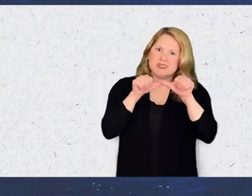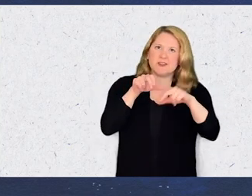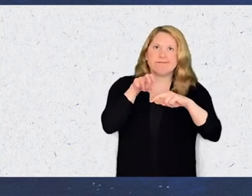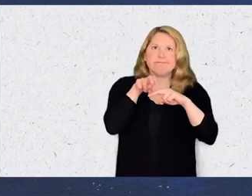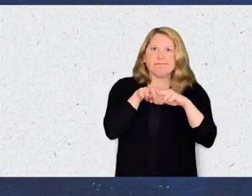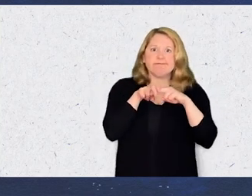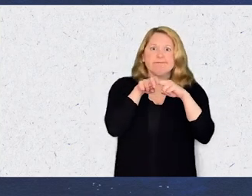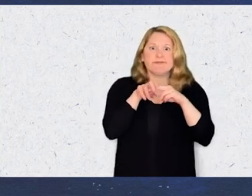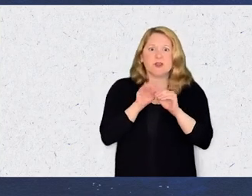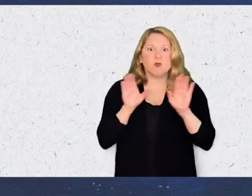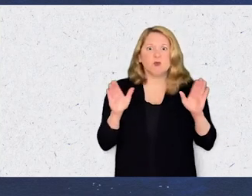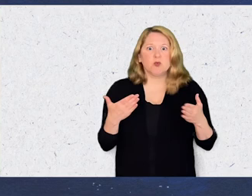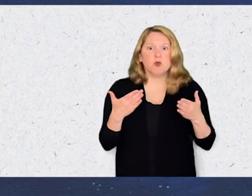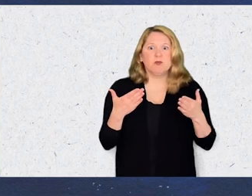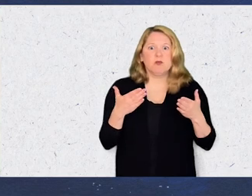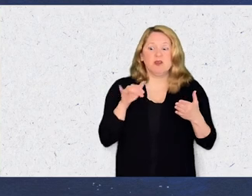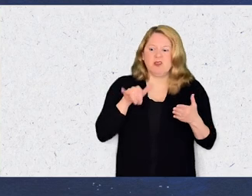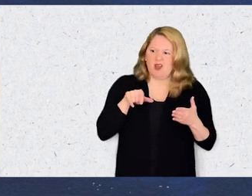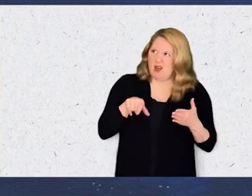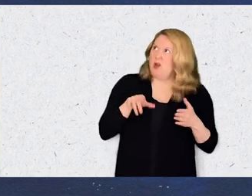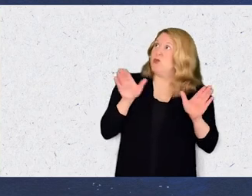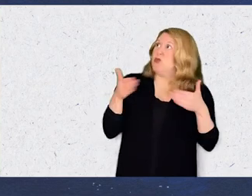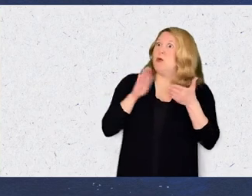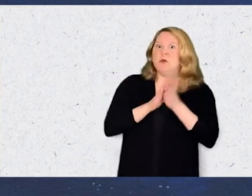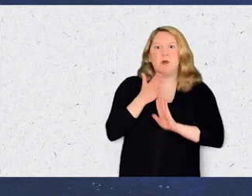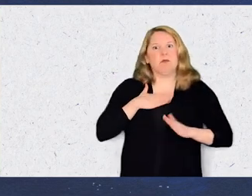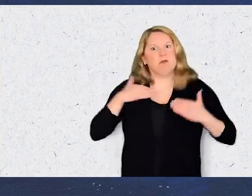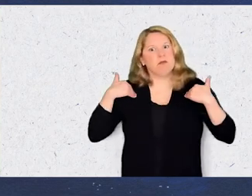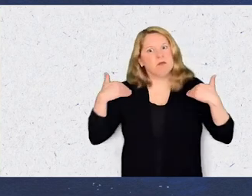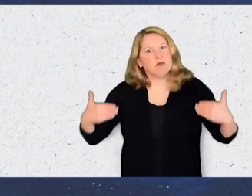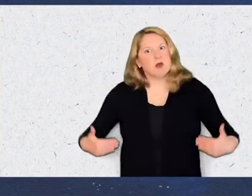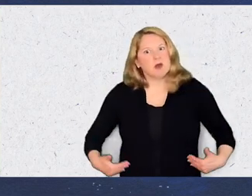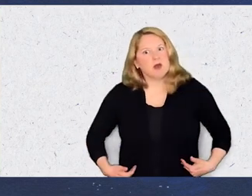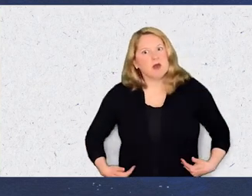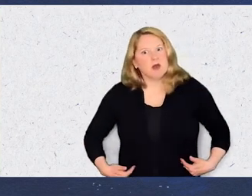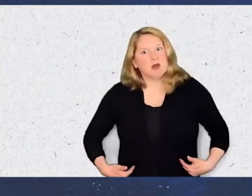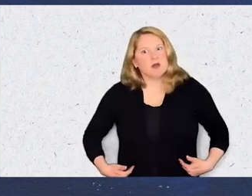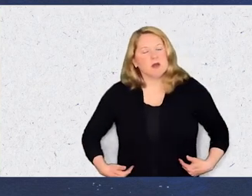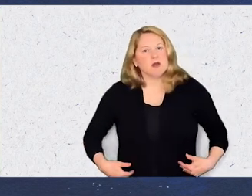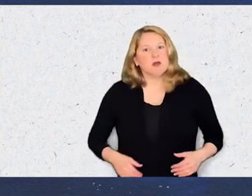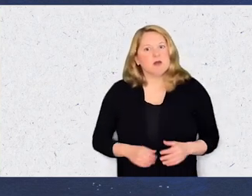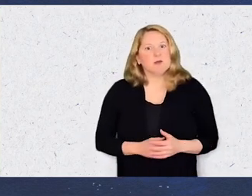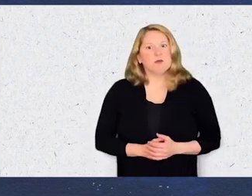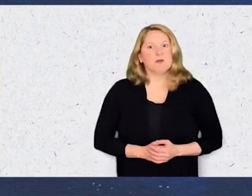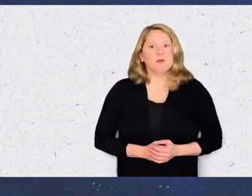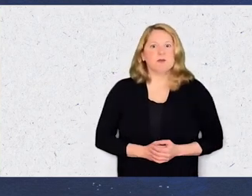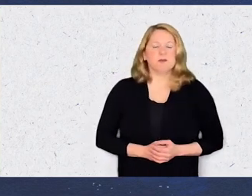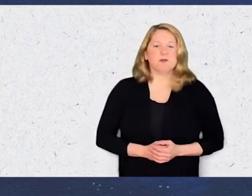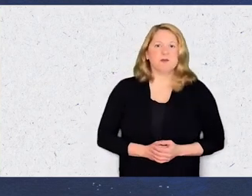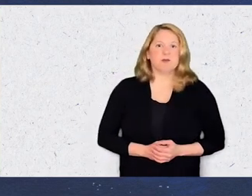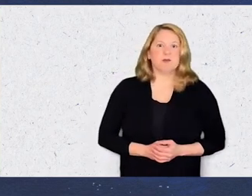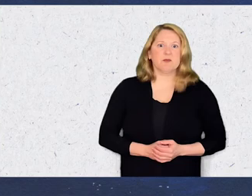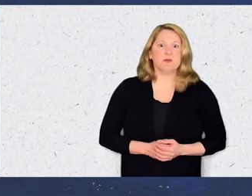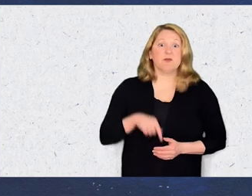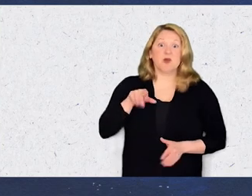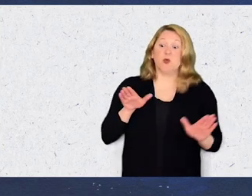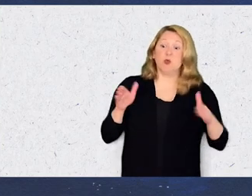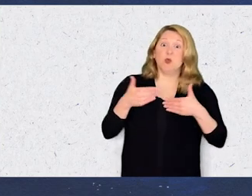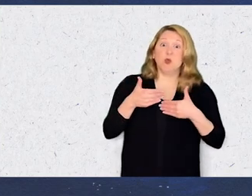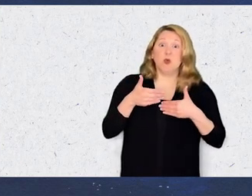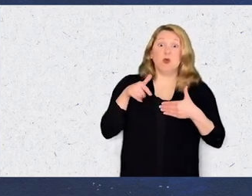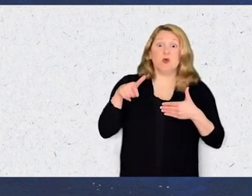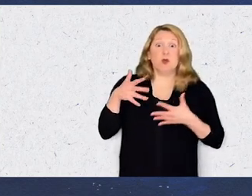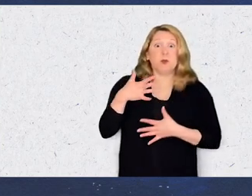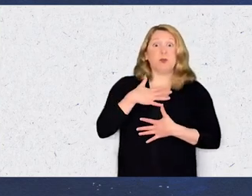continue to sit, untethered, in a room that has become an intrinsic part of my body. The